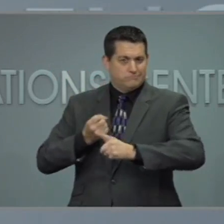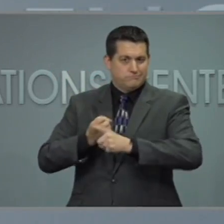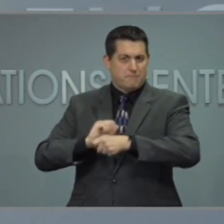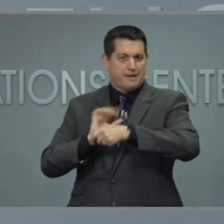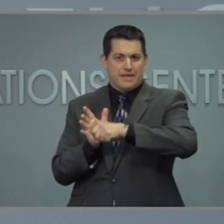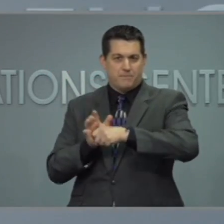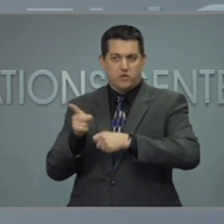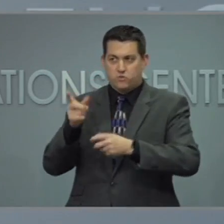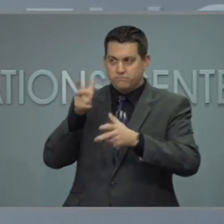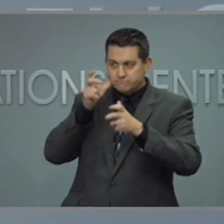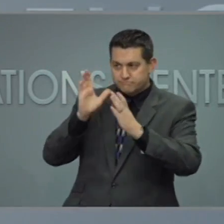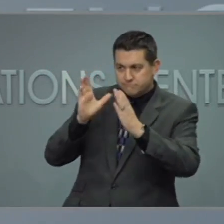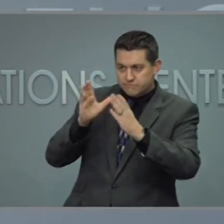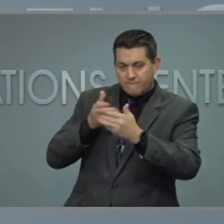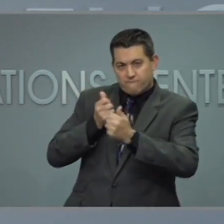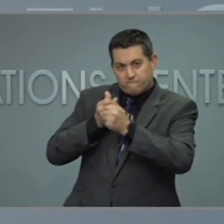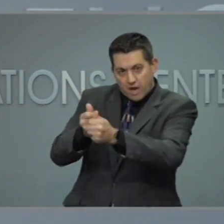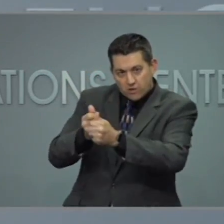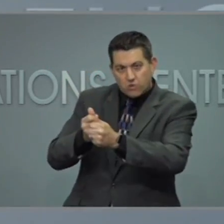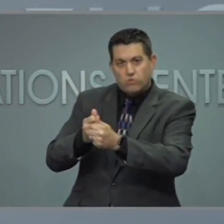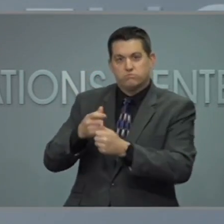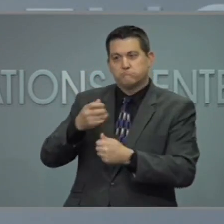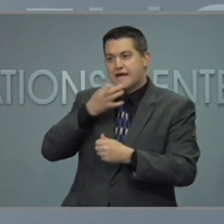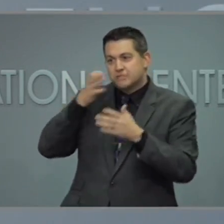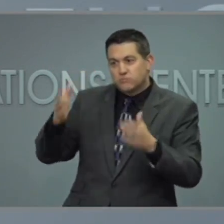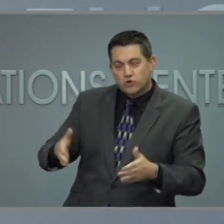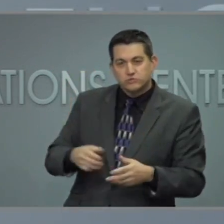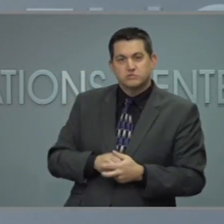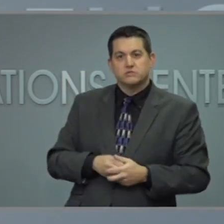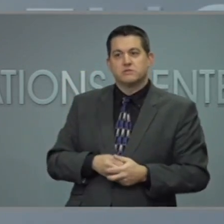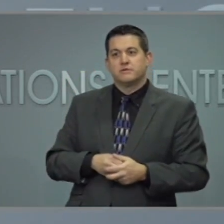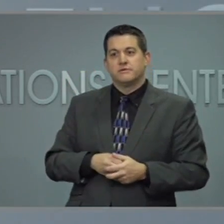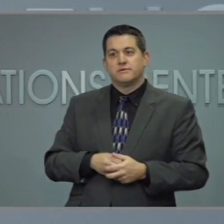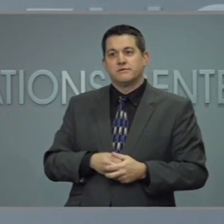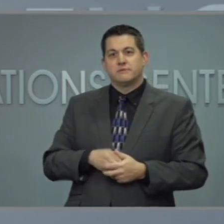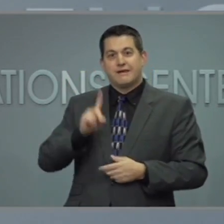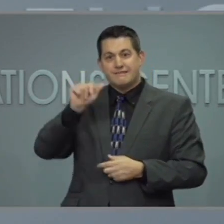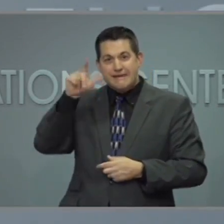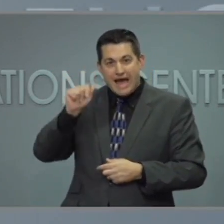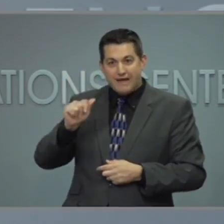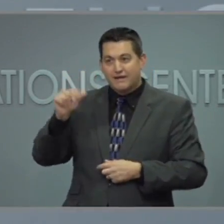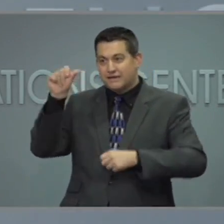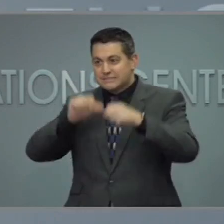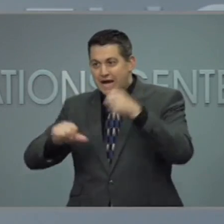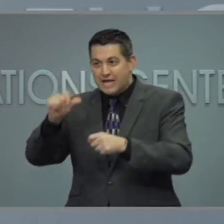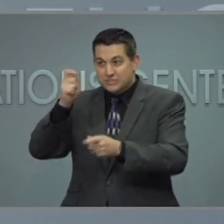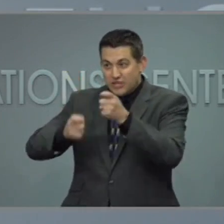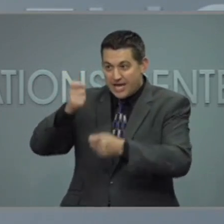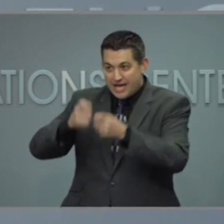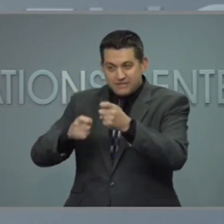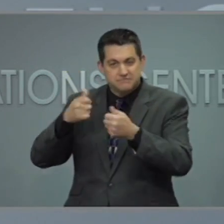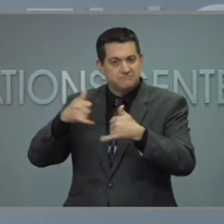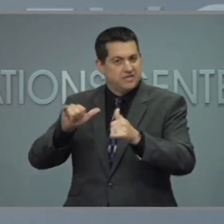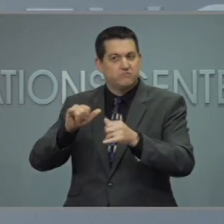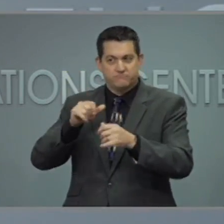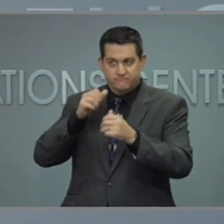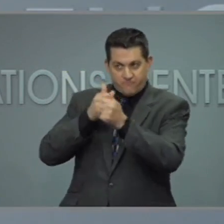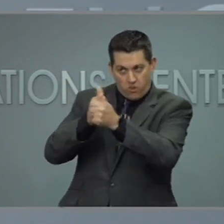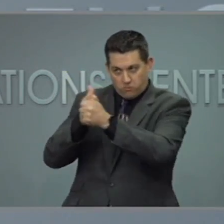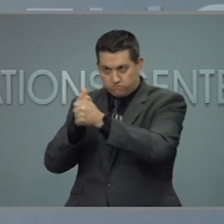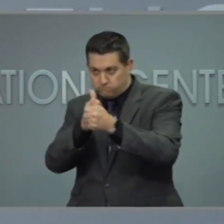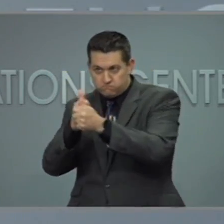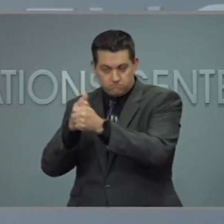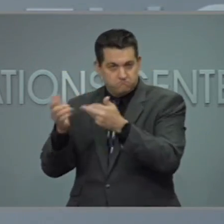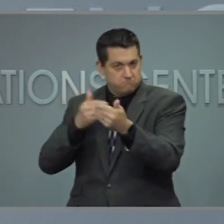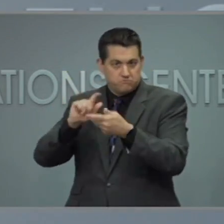experts, stayed true to your commitment to be guided by evolving data and science, and always put the health